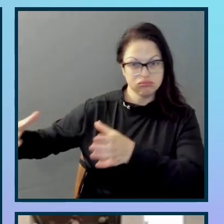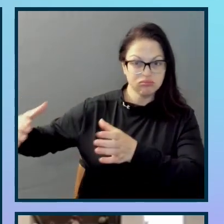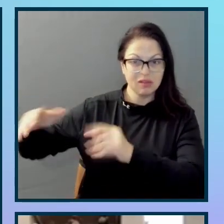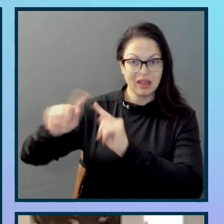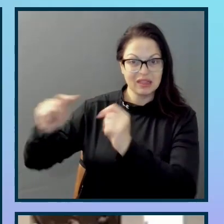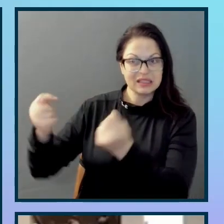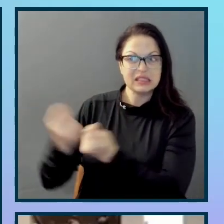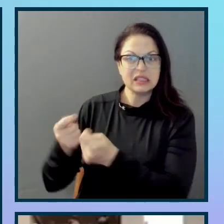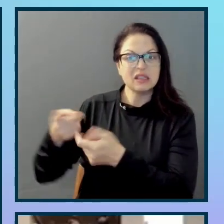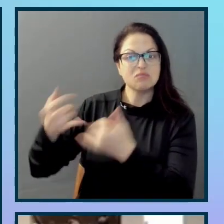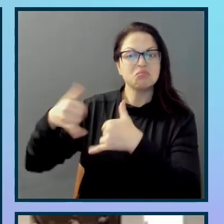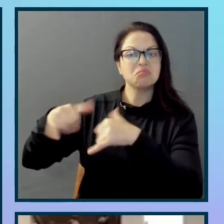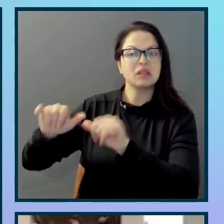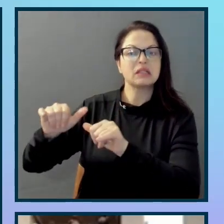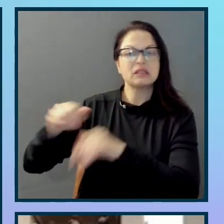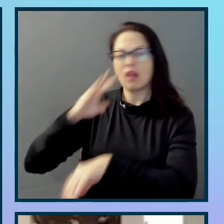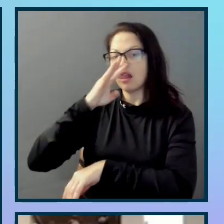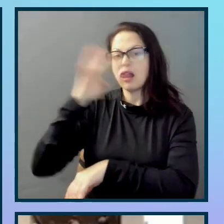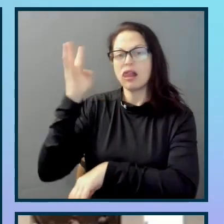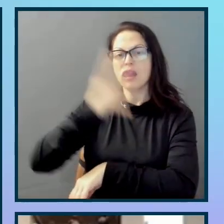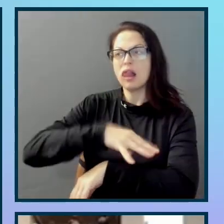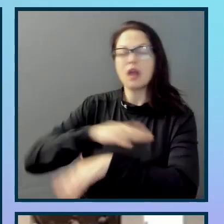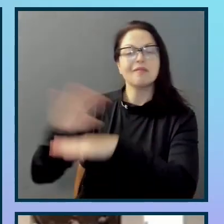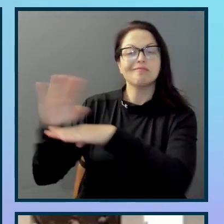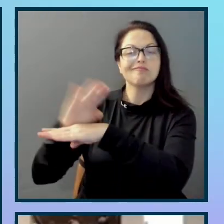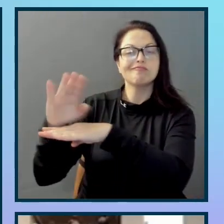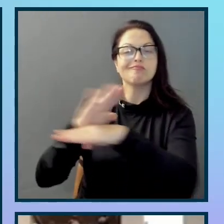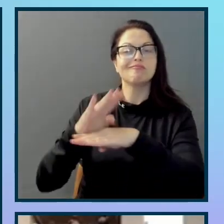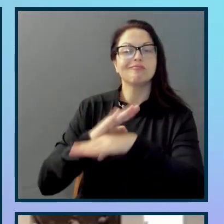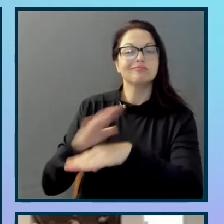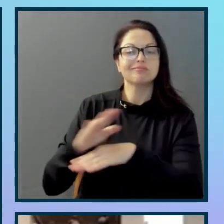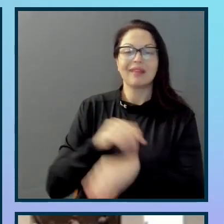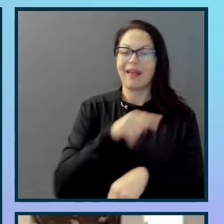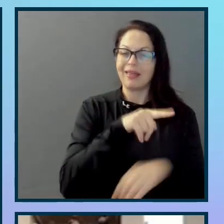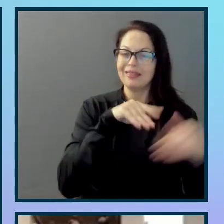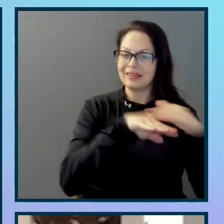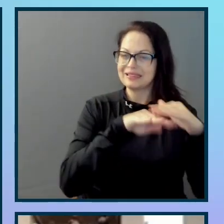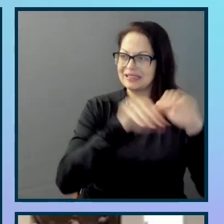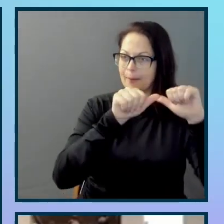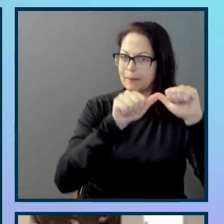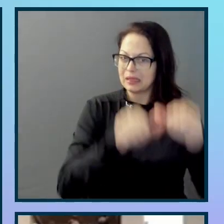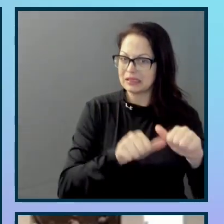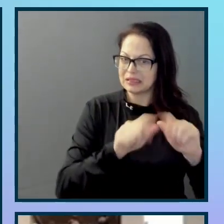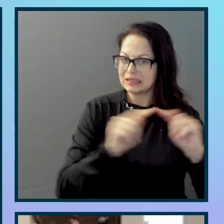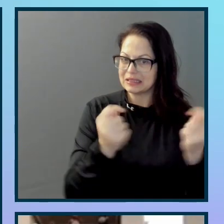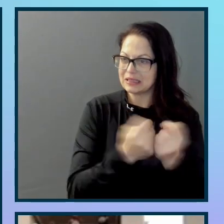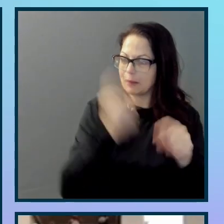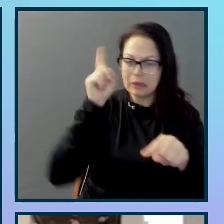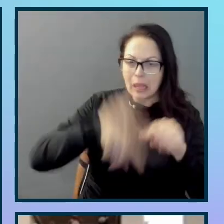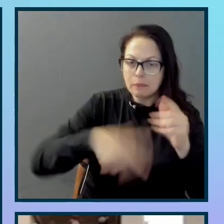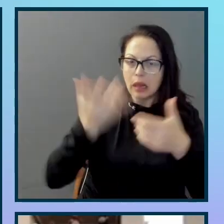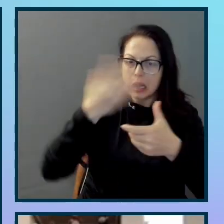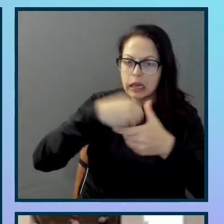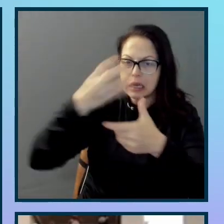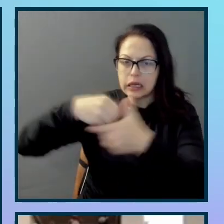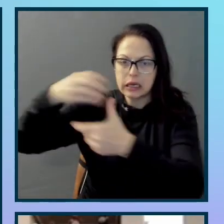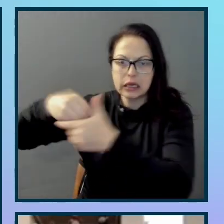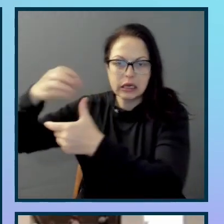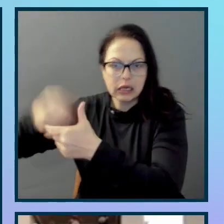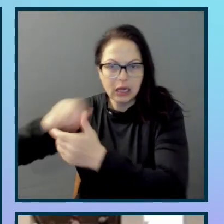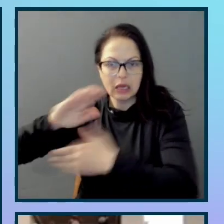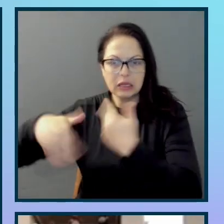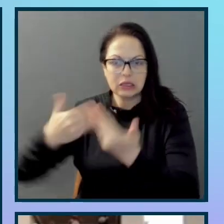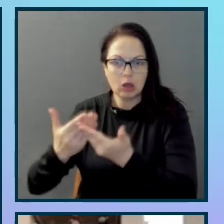team cannot be in every meeting or involved in every conversation. For every problem they solve,